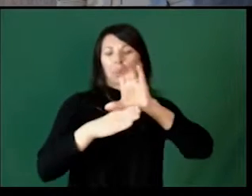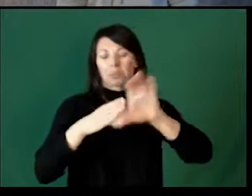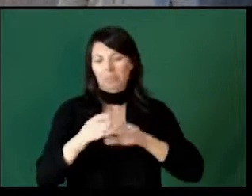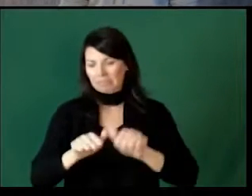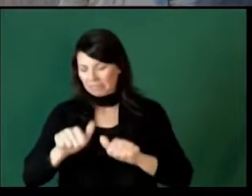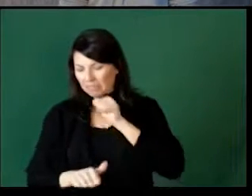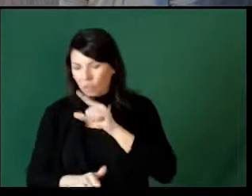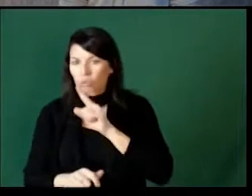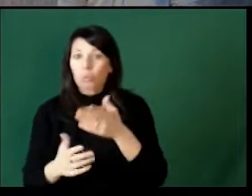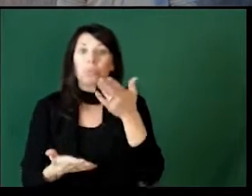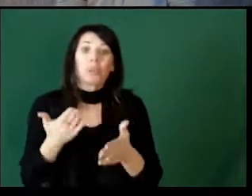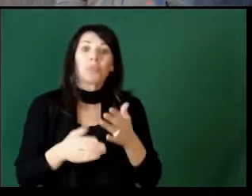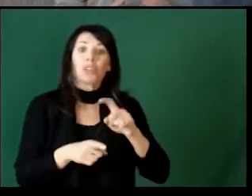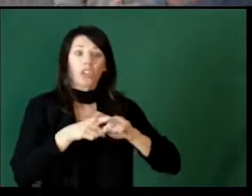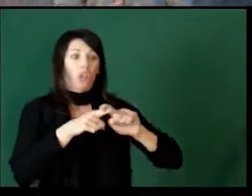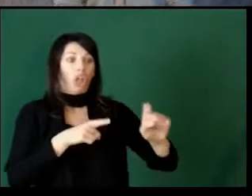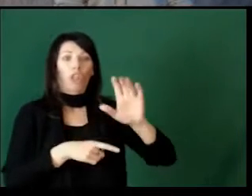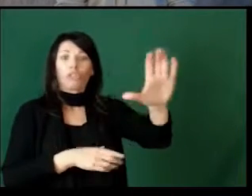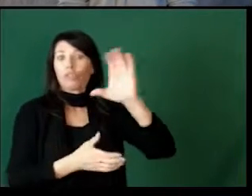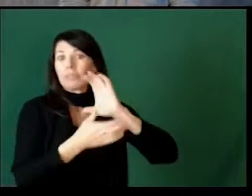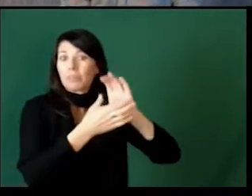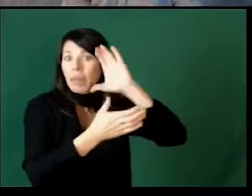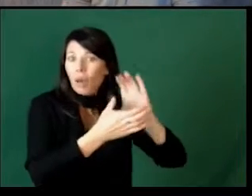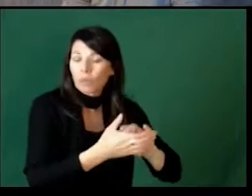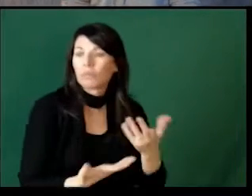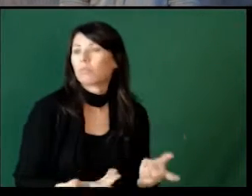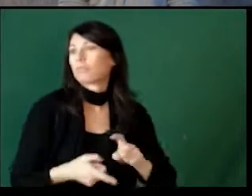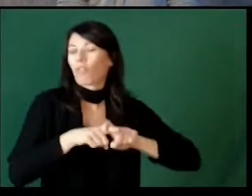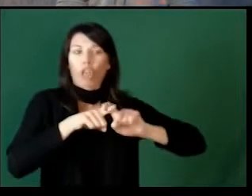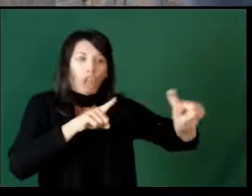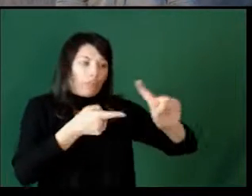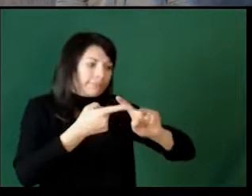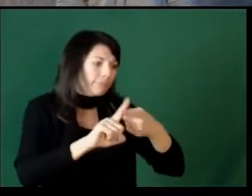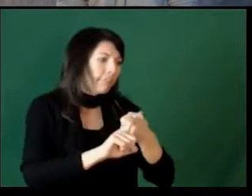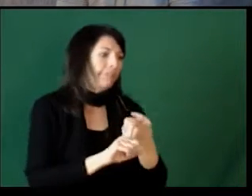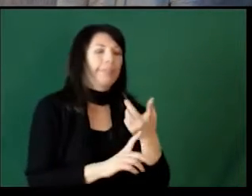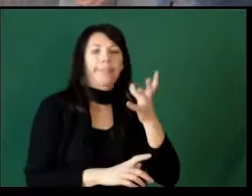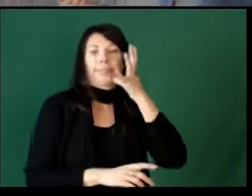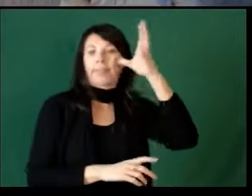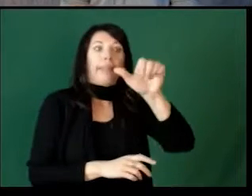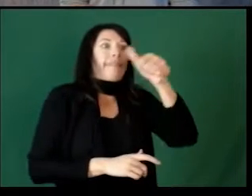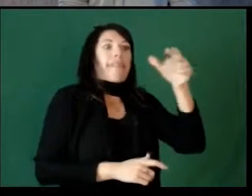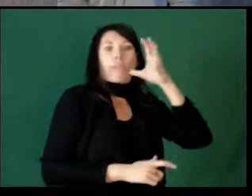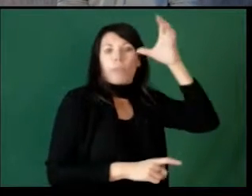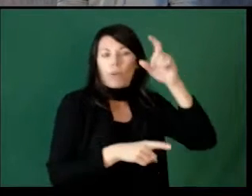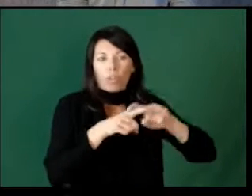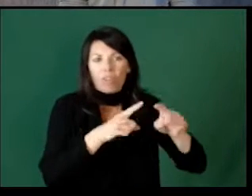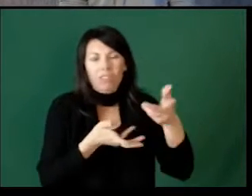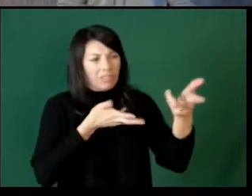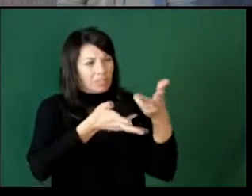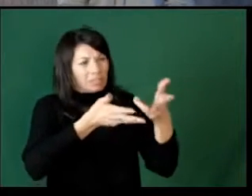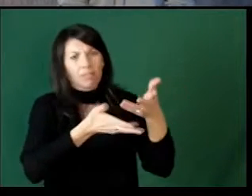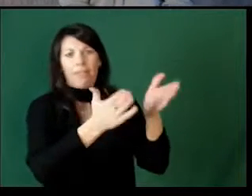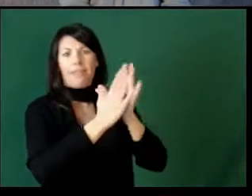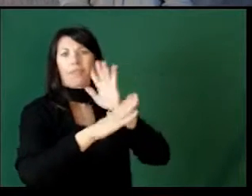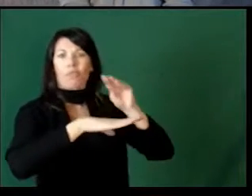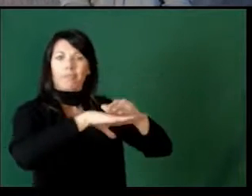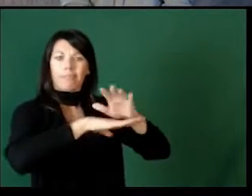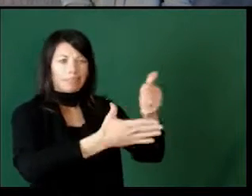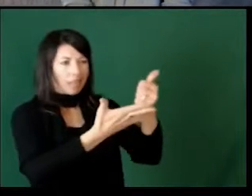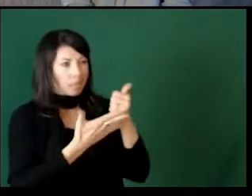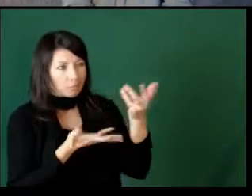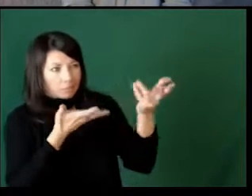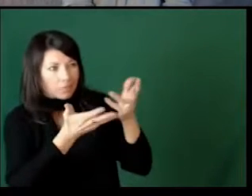consequences but we're not sure. Calling your spouse or a friend or a parent, a colleague, a friend,